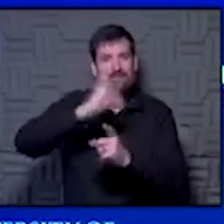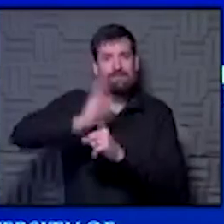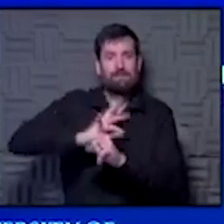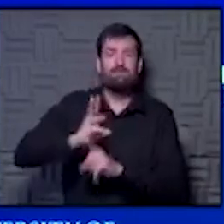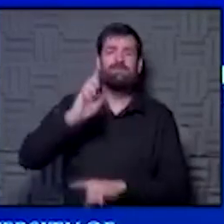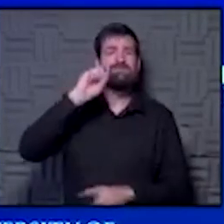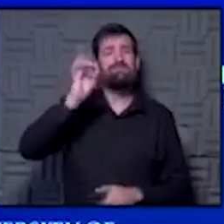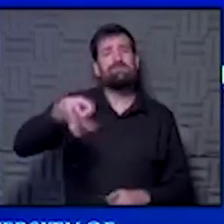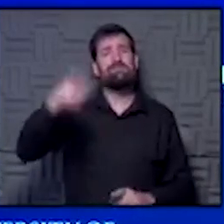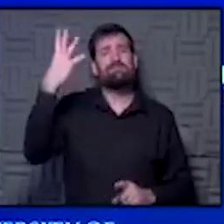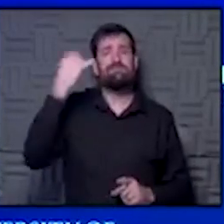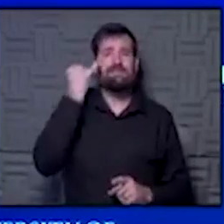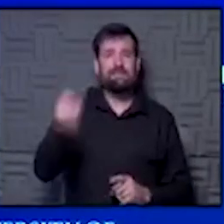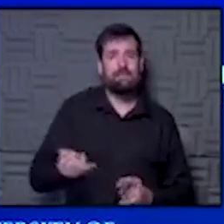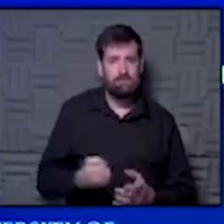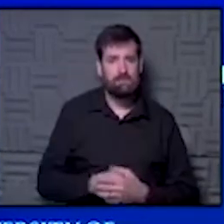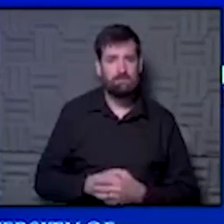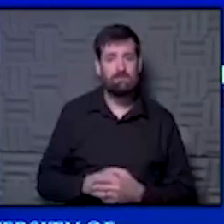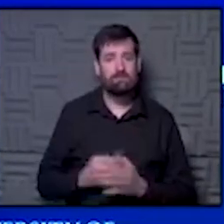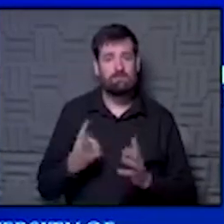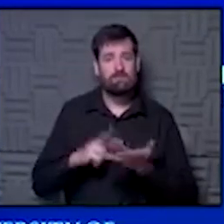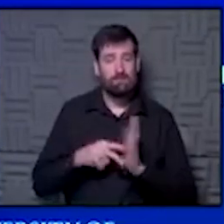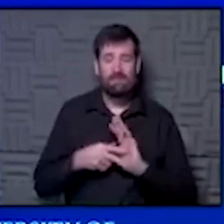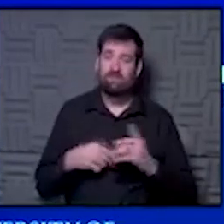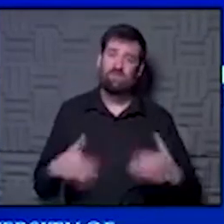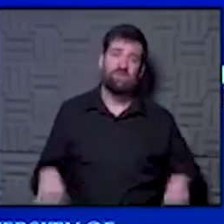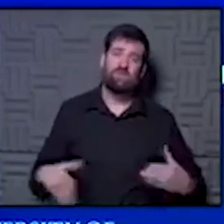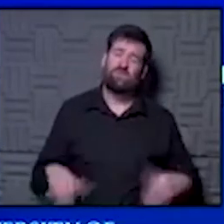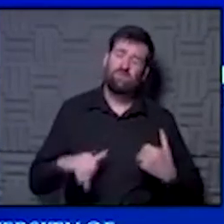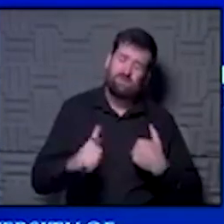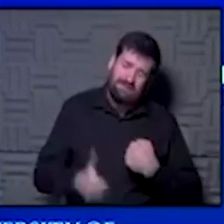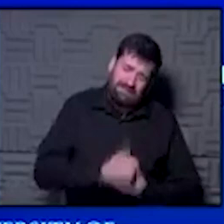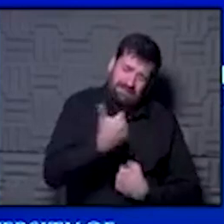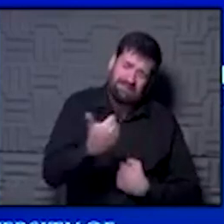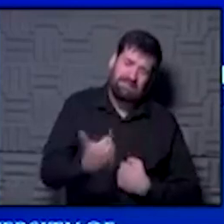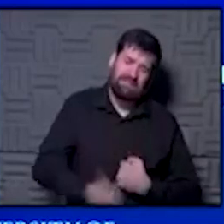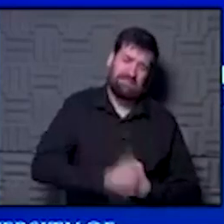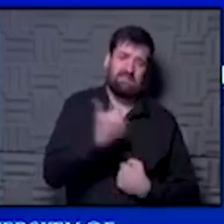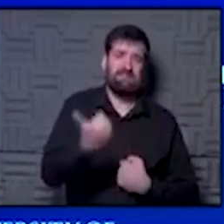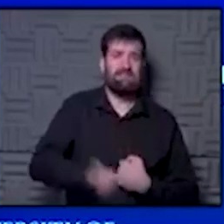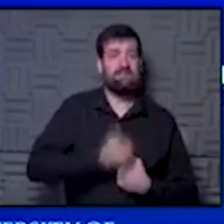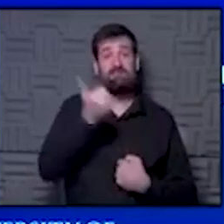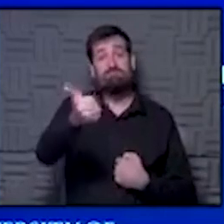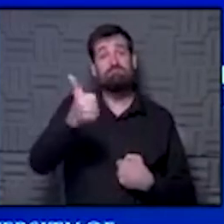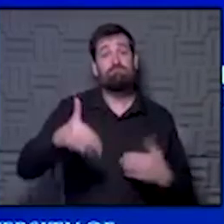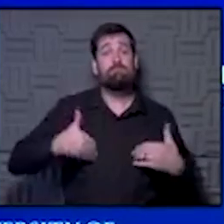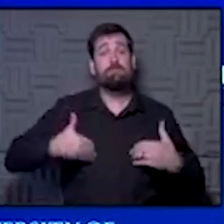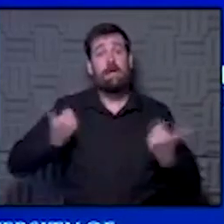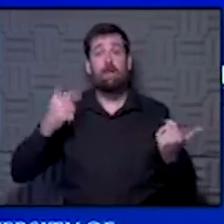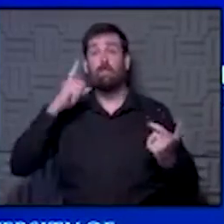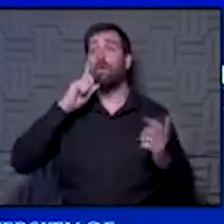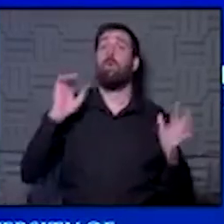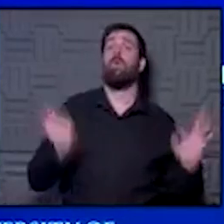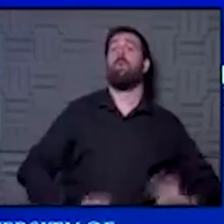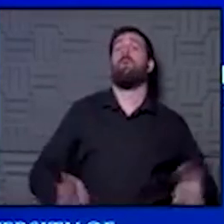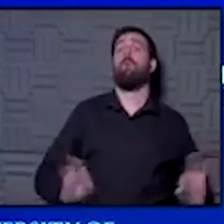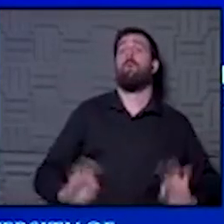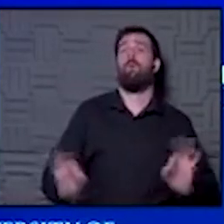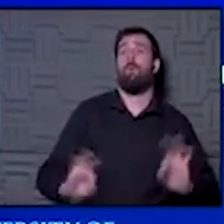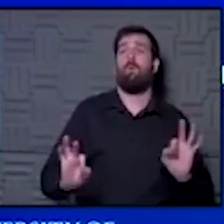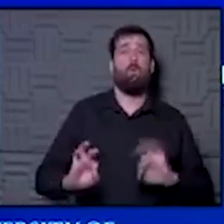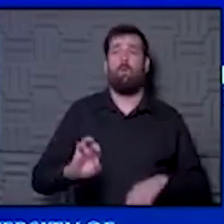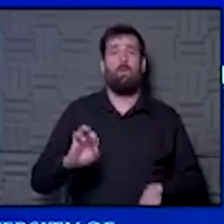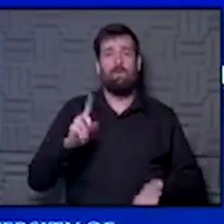terrible idea because you're really playing with a loaded gun every six months. And just because you're a lot young, stop thinking that you're invincible.